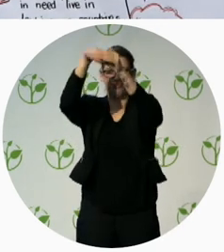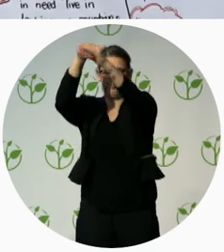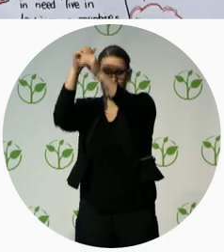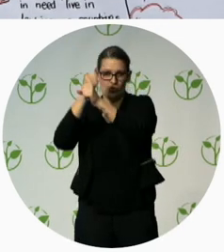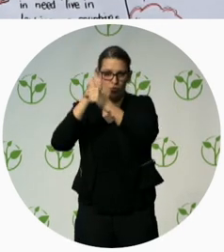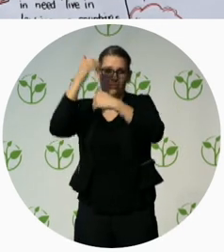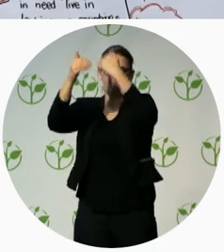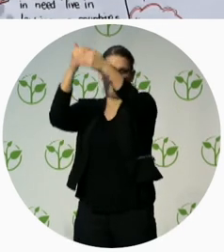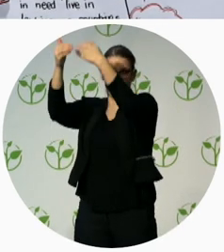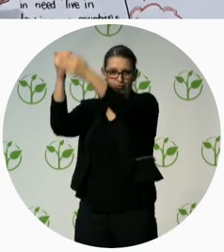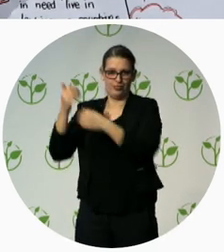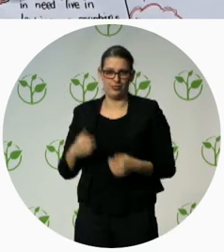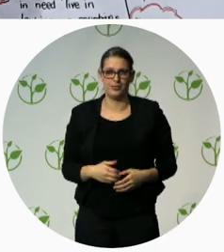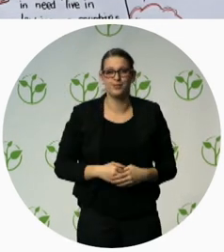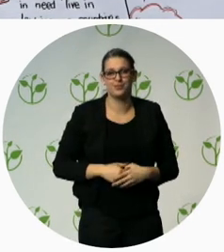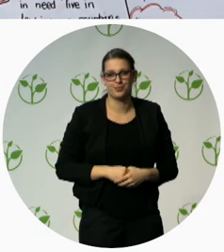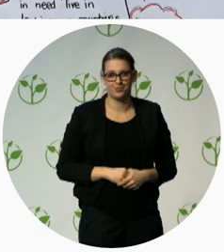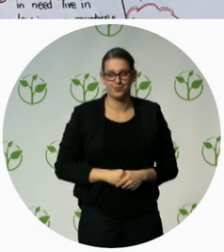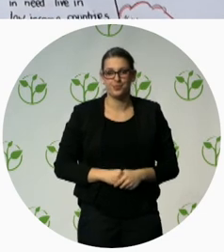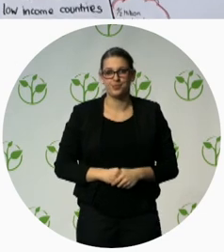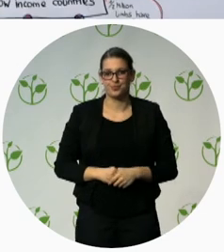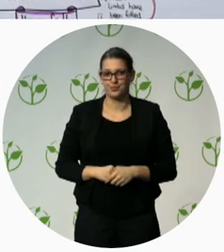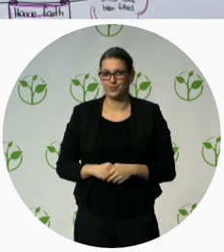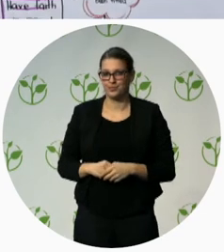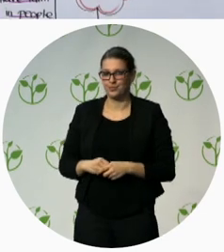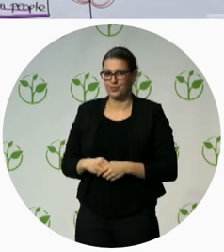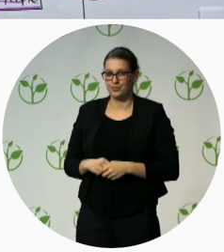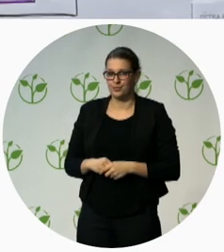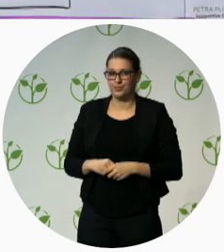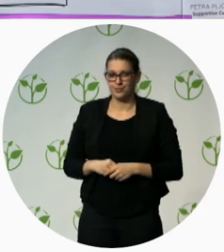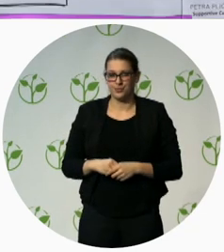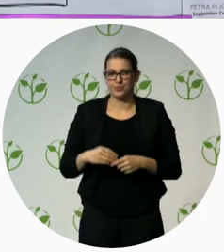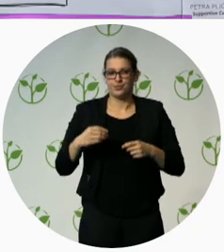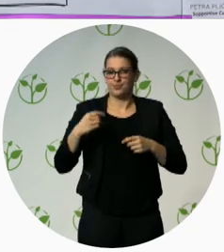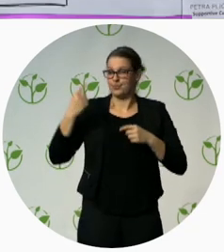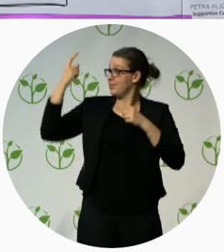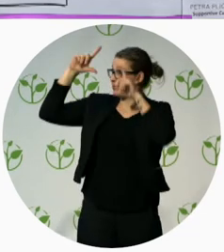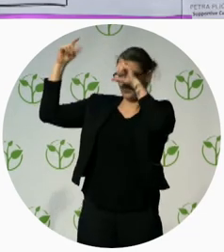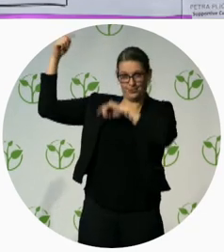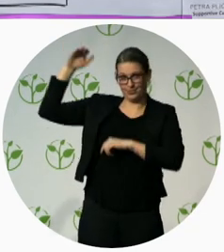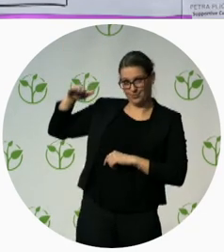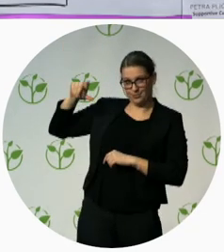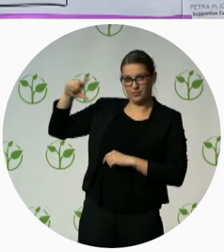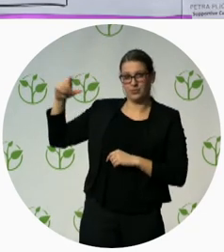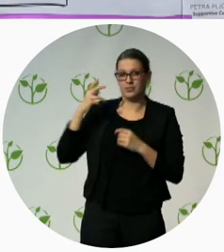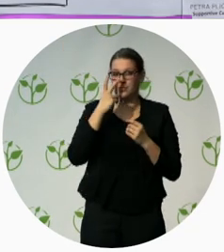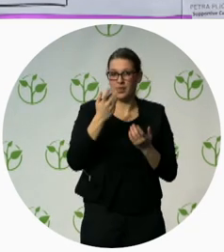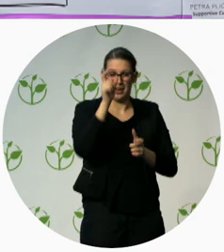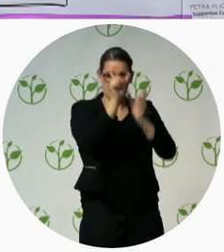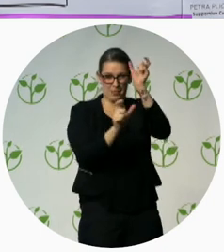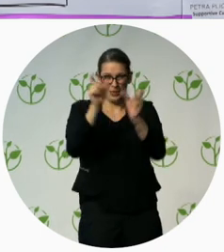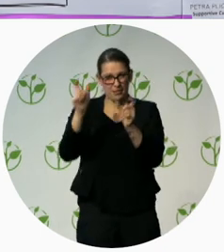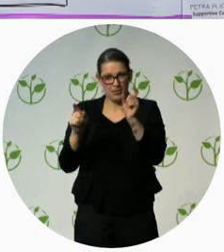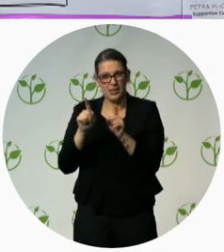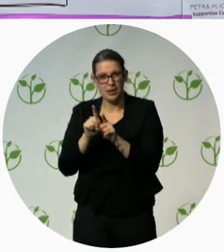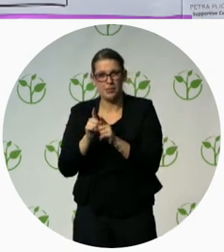Enable people with amputations. To me, as a European, classic European person, it was